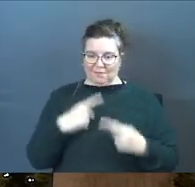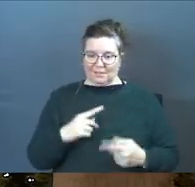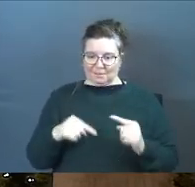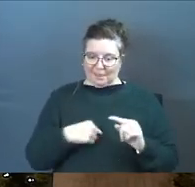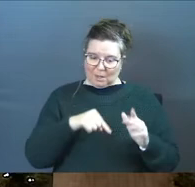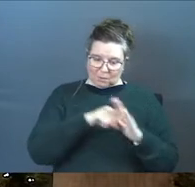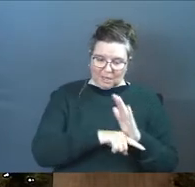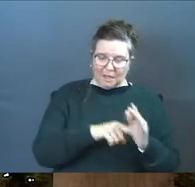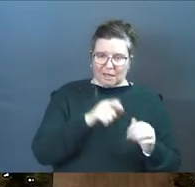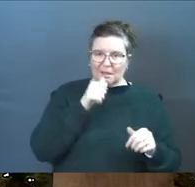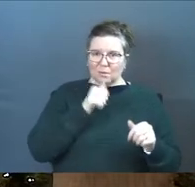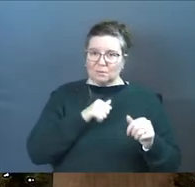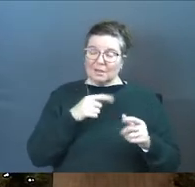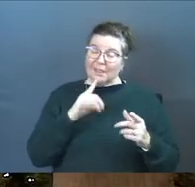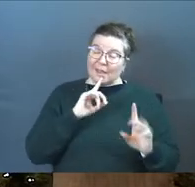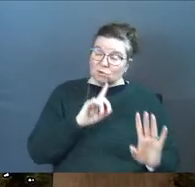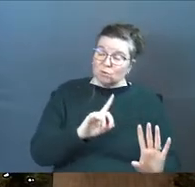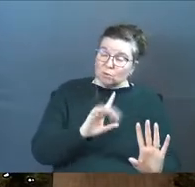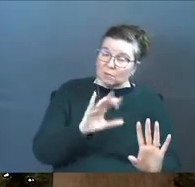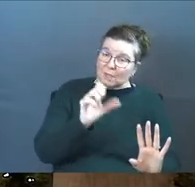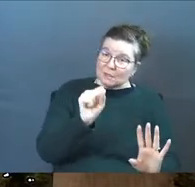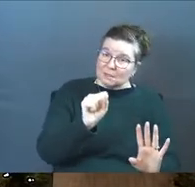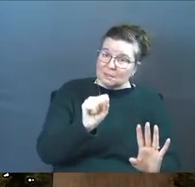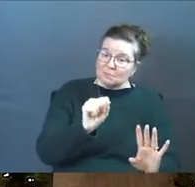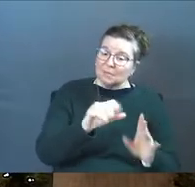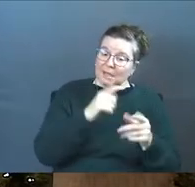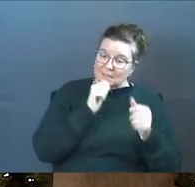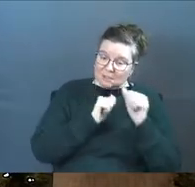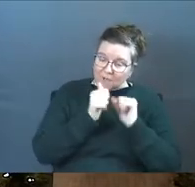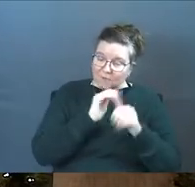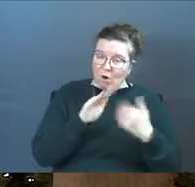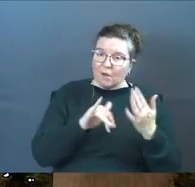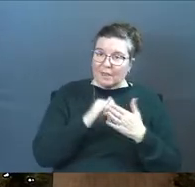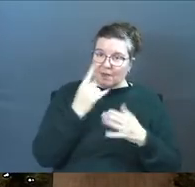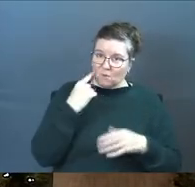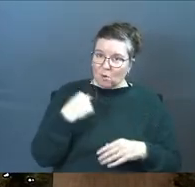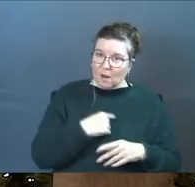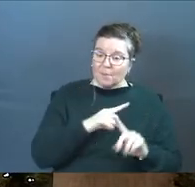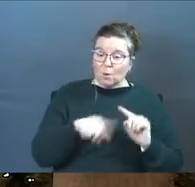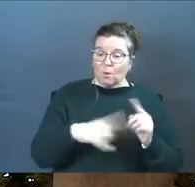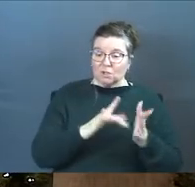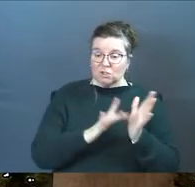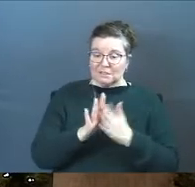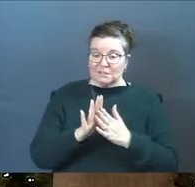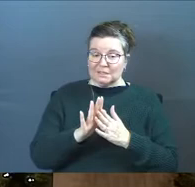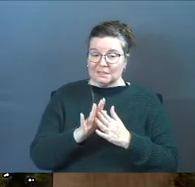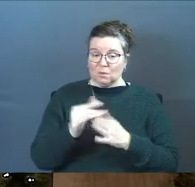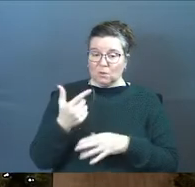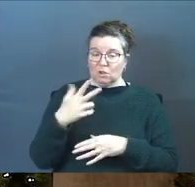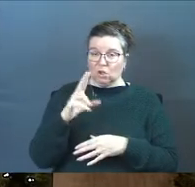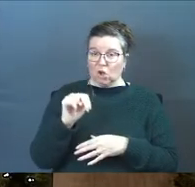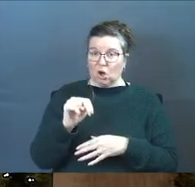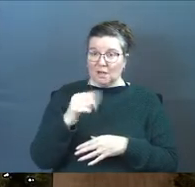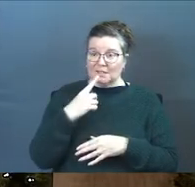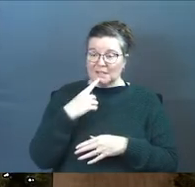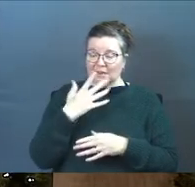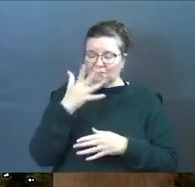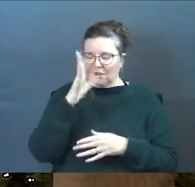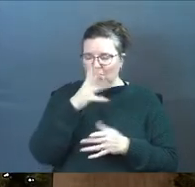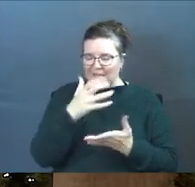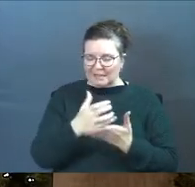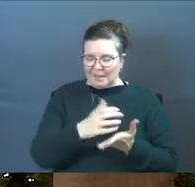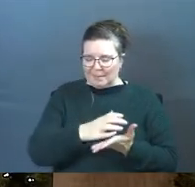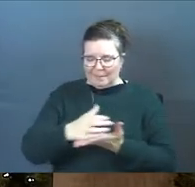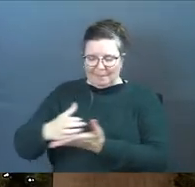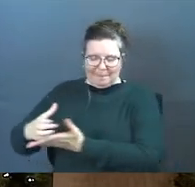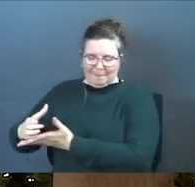was killed the fact that he was tortured and all that's true and he suffered all of that for us but when Jesus stood in the garden of Gethsemane and said father let this